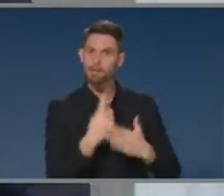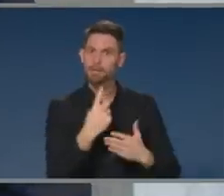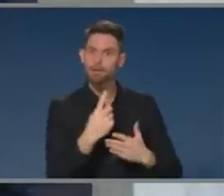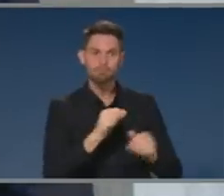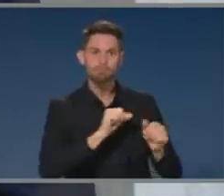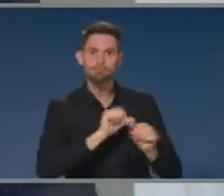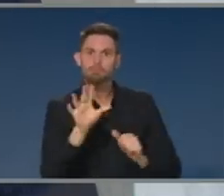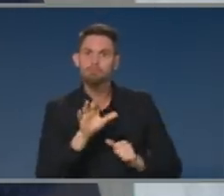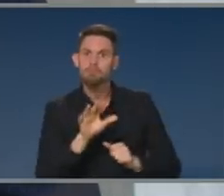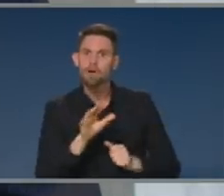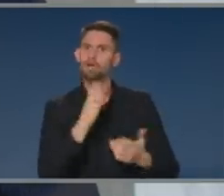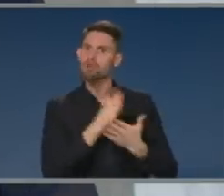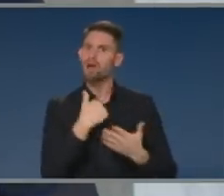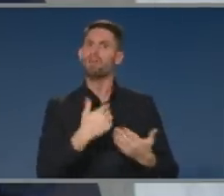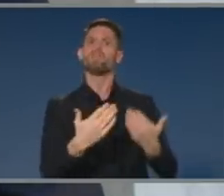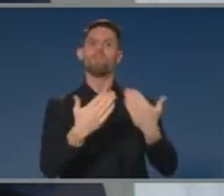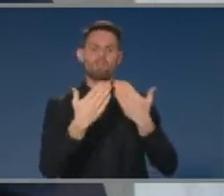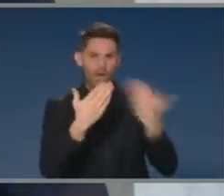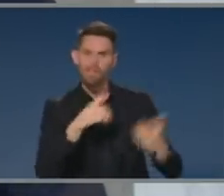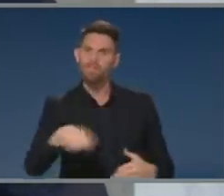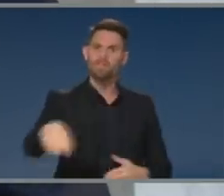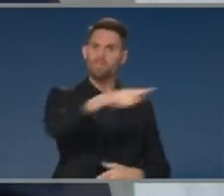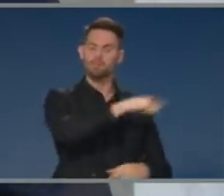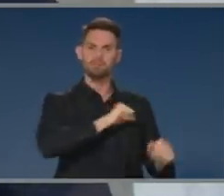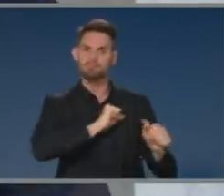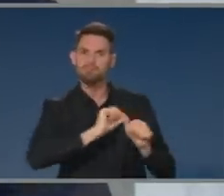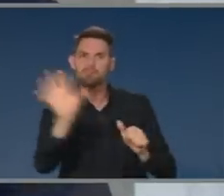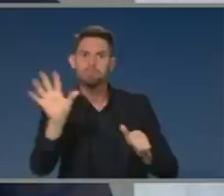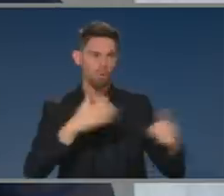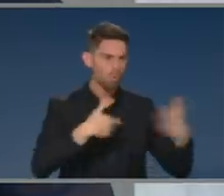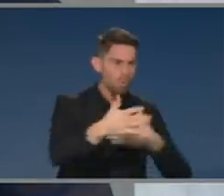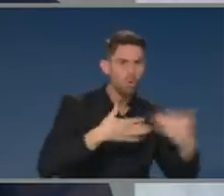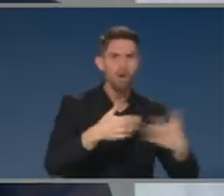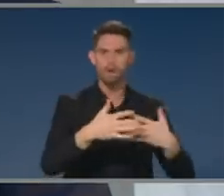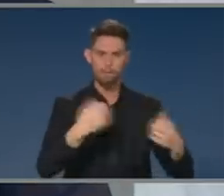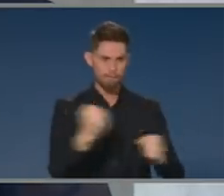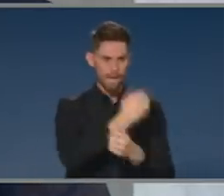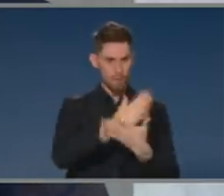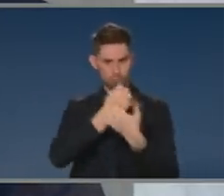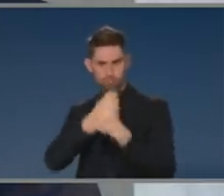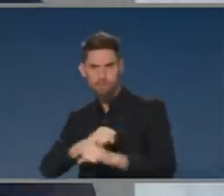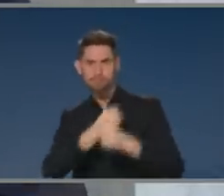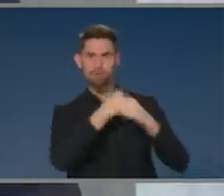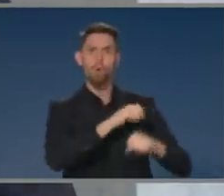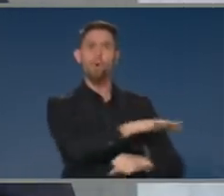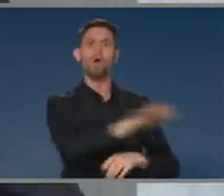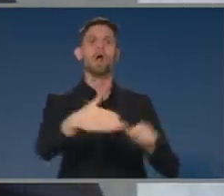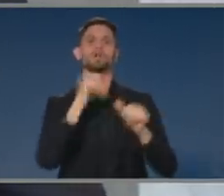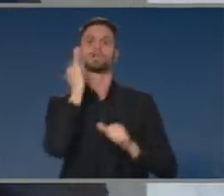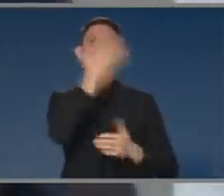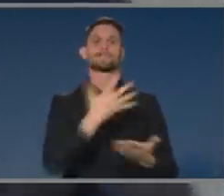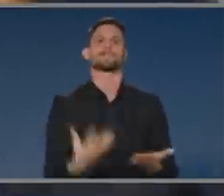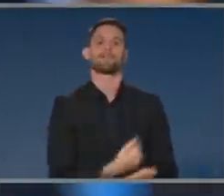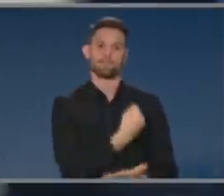you for your leadership. Thank you for keeping your communities, our people together, safe. Brendan.